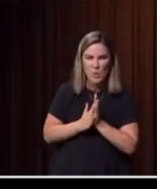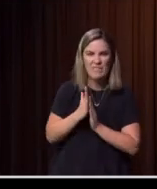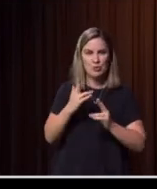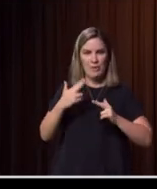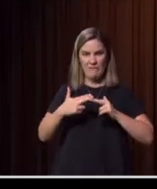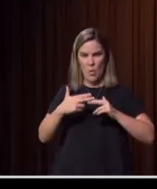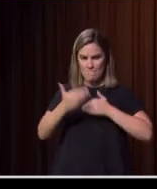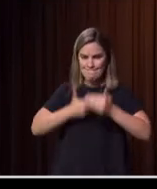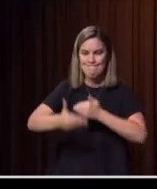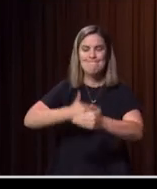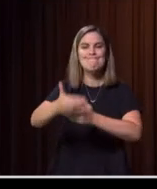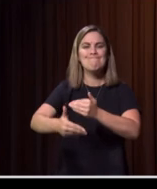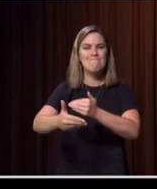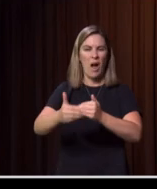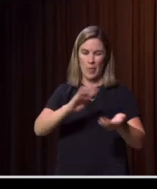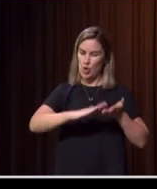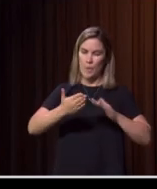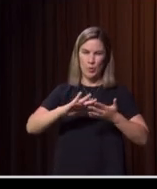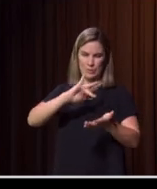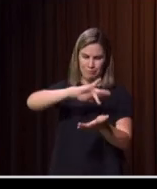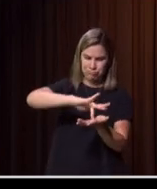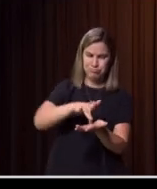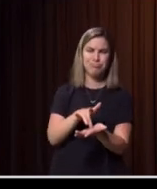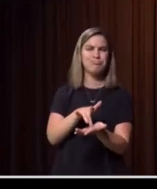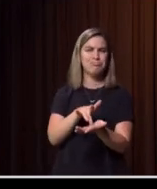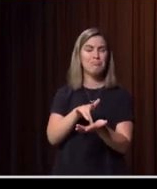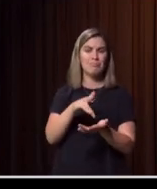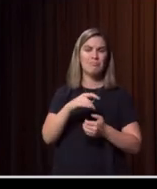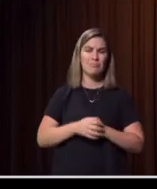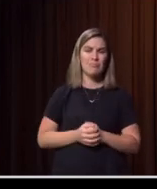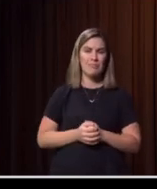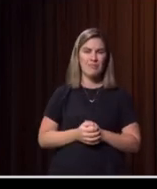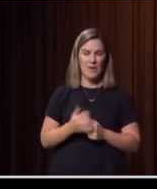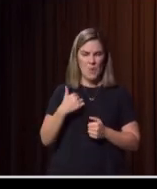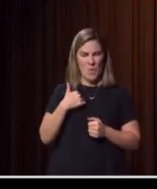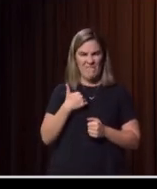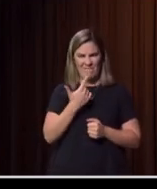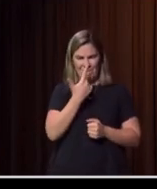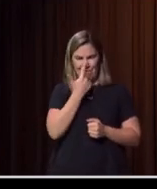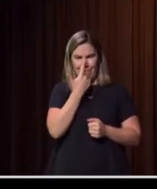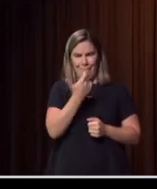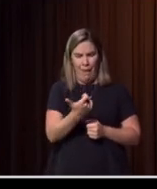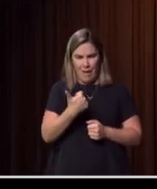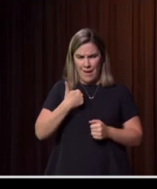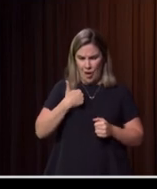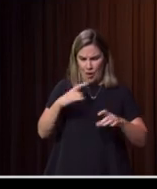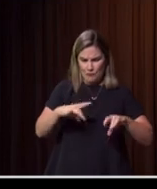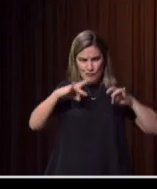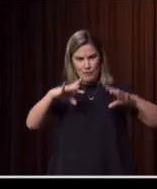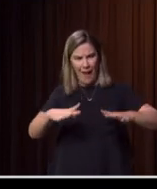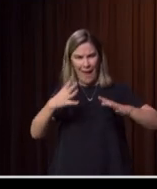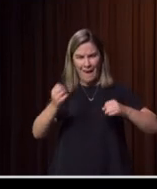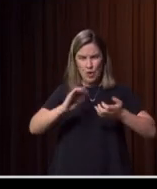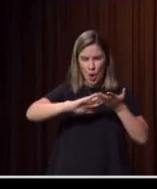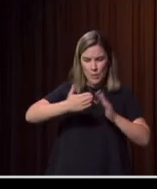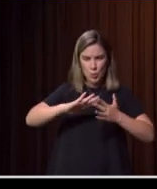community is at the heart of that. And I think we are very blessed in New South Wales, in Australia, to have a wonderful sense of community where there is this sense of mateship.